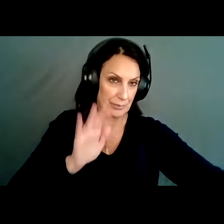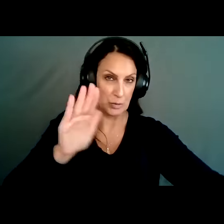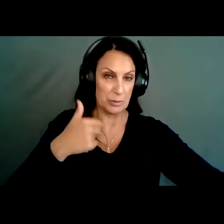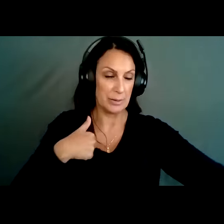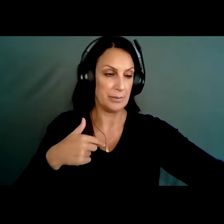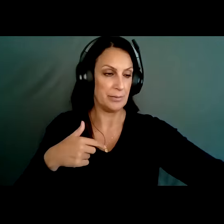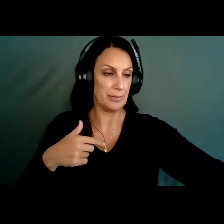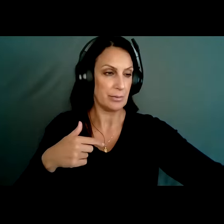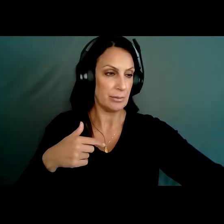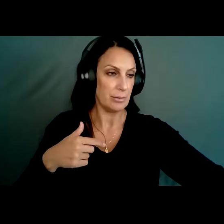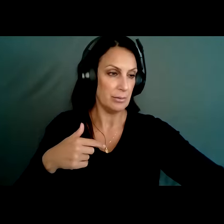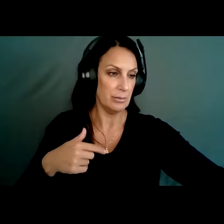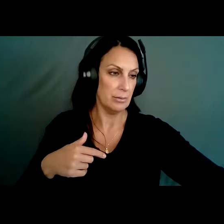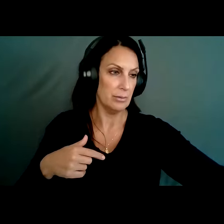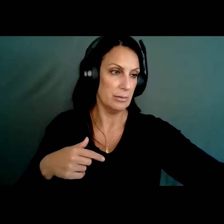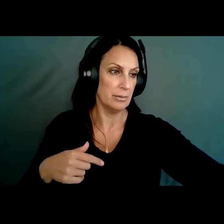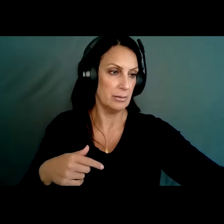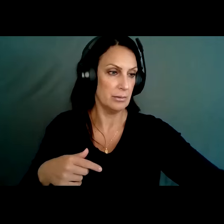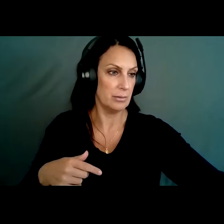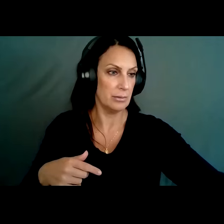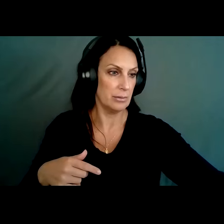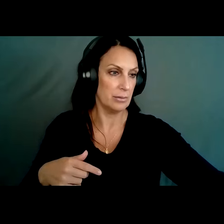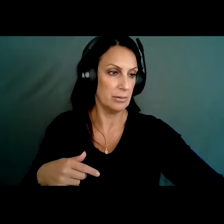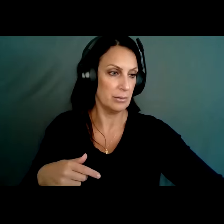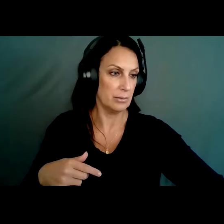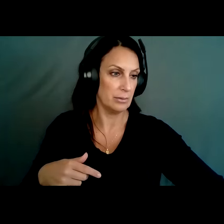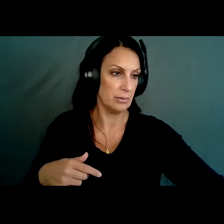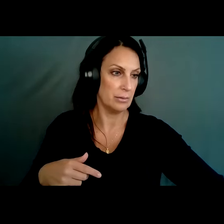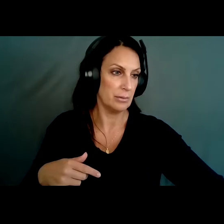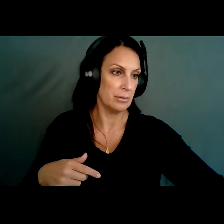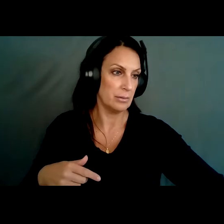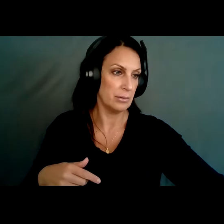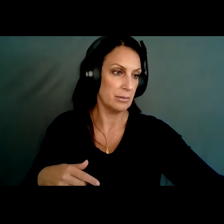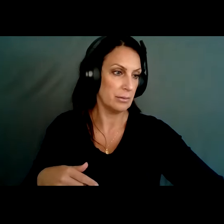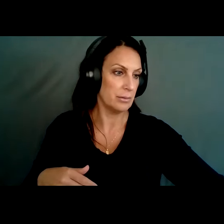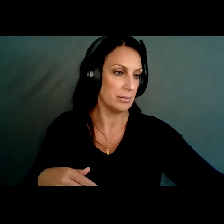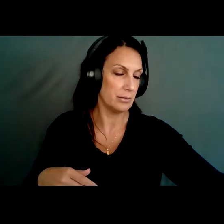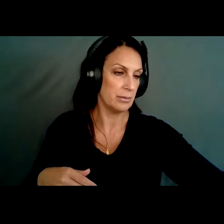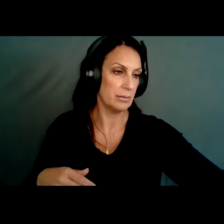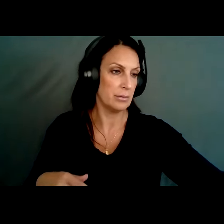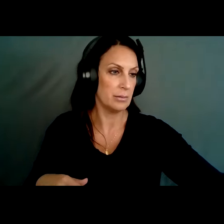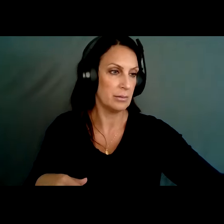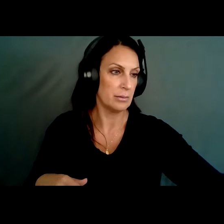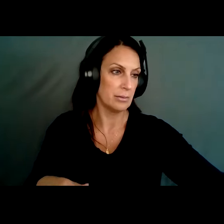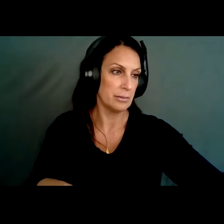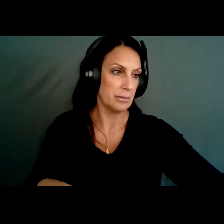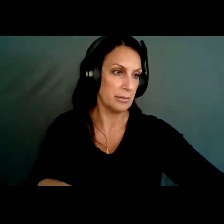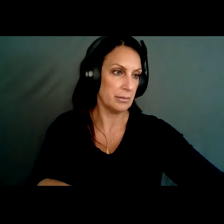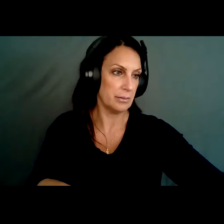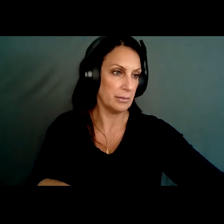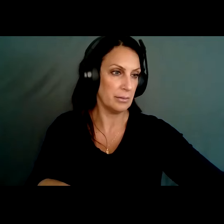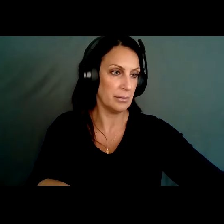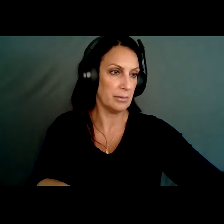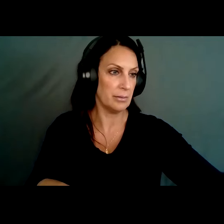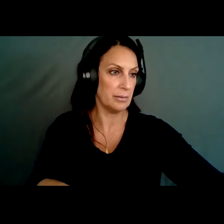90% of people who attempt suicide will not go on to die by suicide later in life. Even more profound than